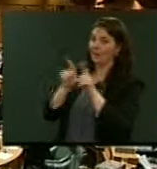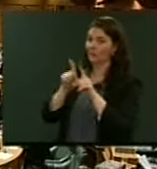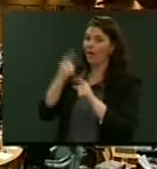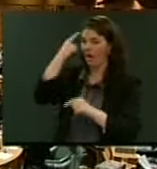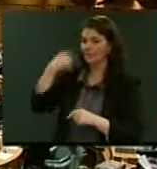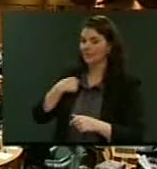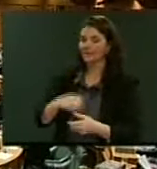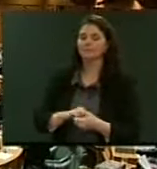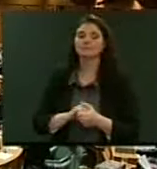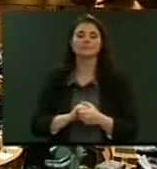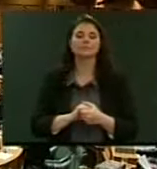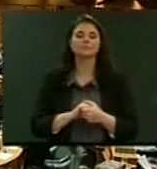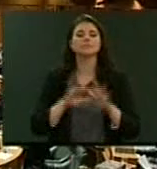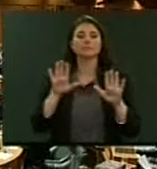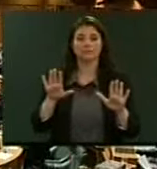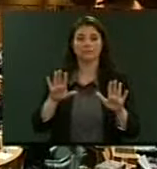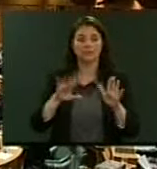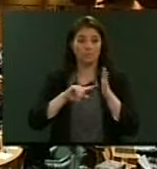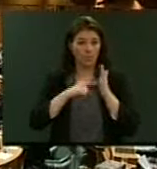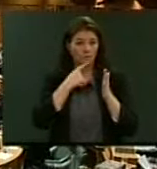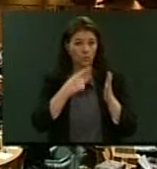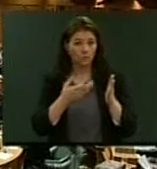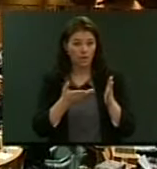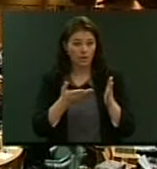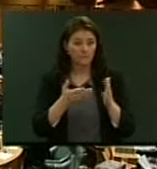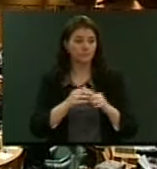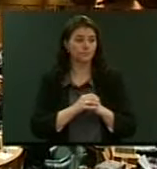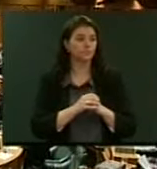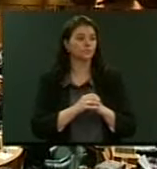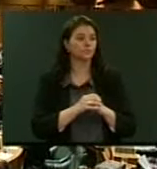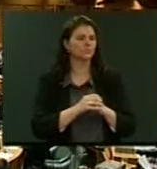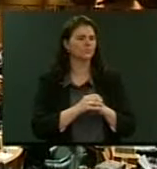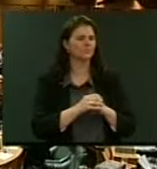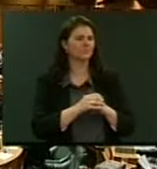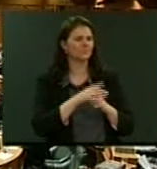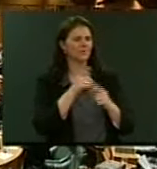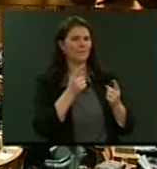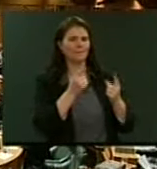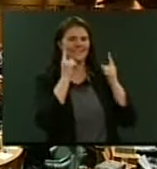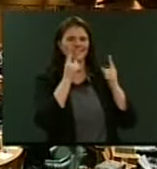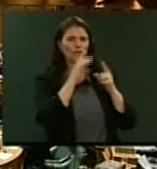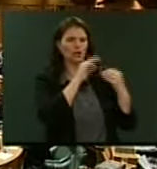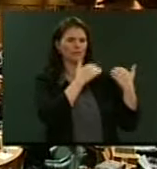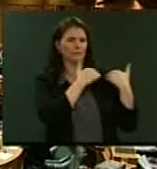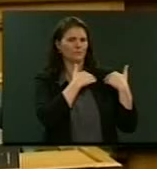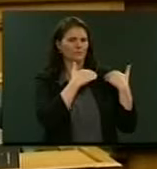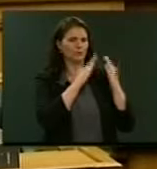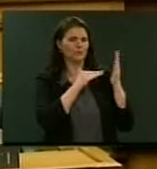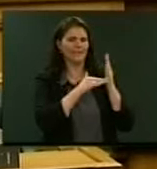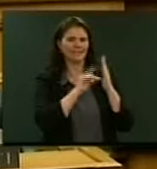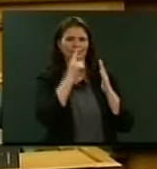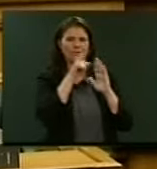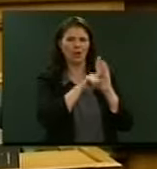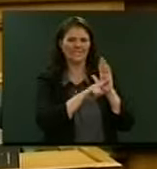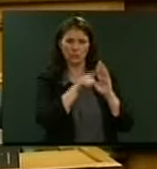Order, point of order, Tracy Martin. The Minister has no responsibility for New Zealand First's policy, and it did not